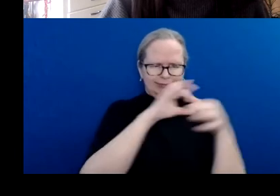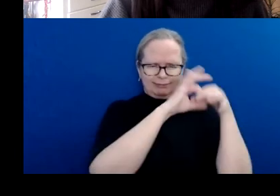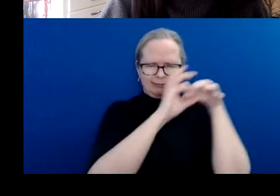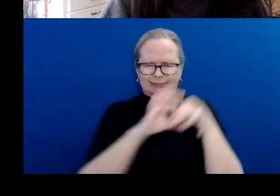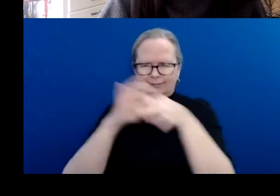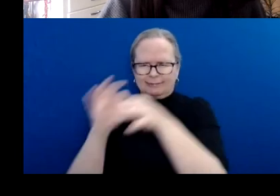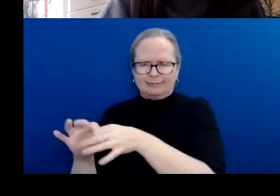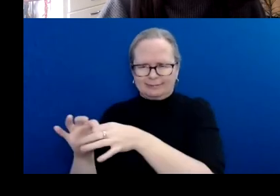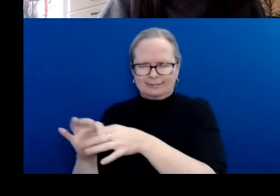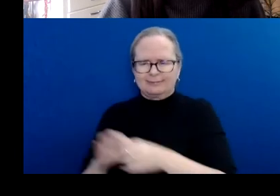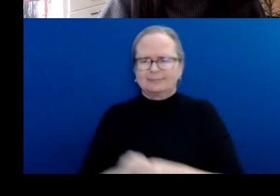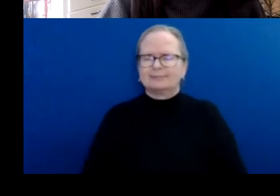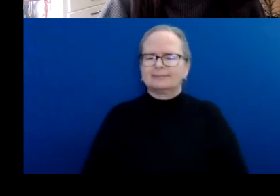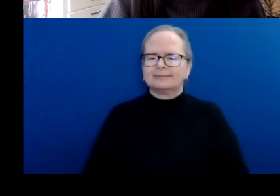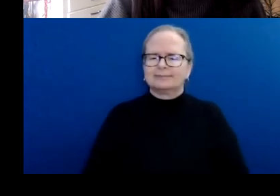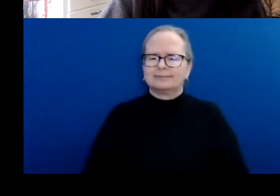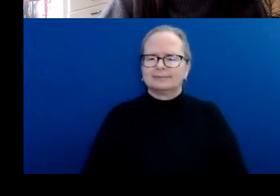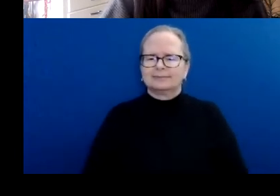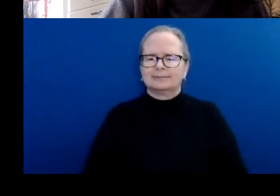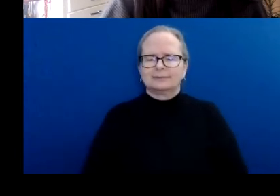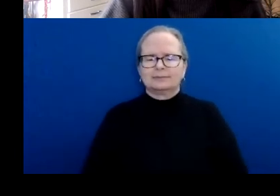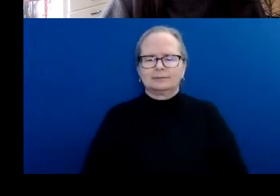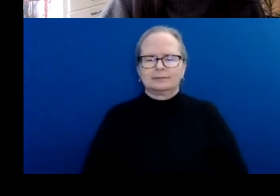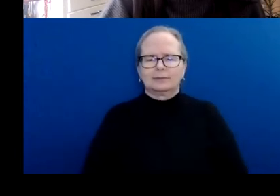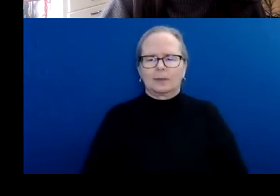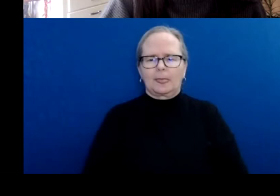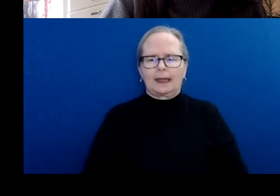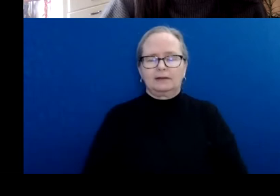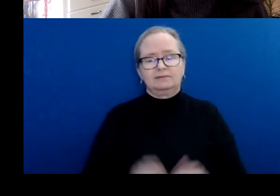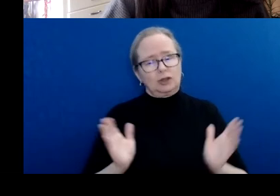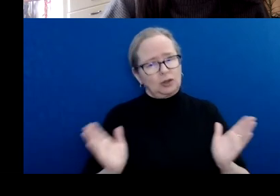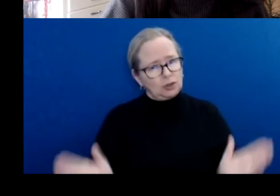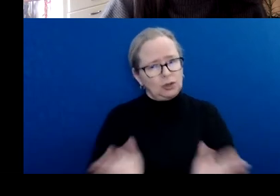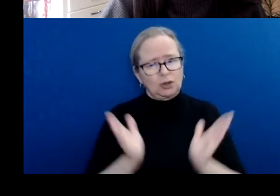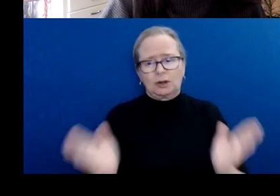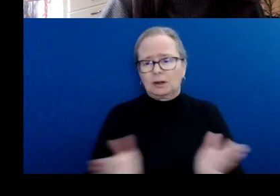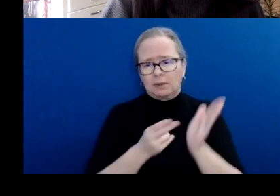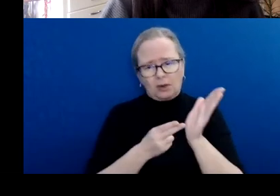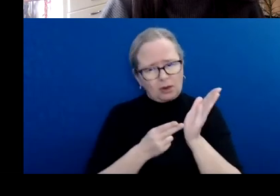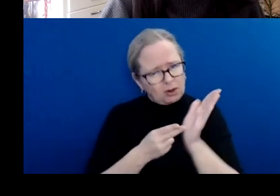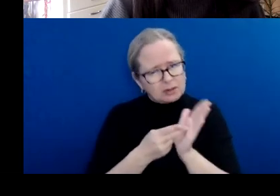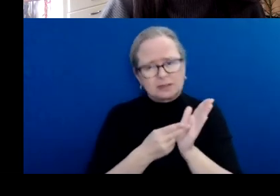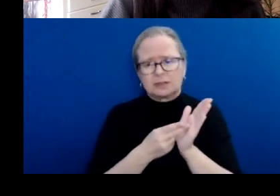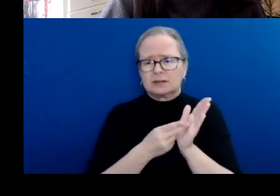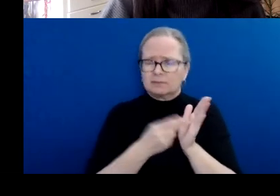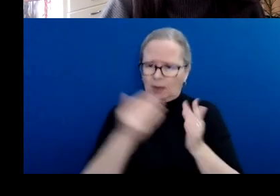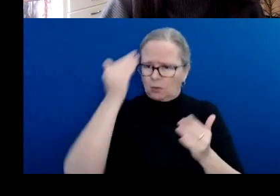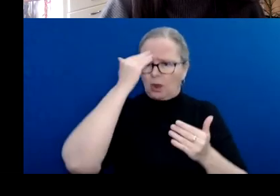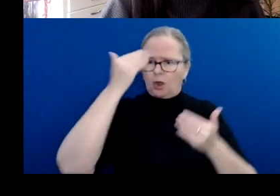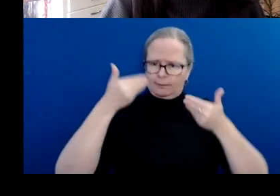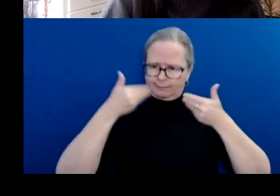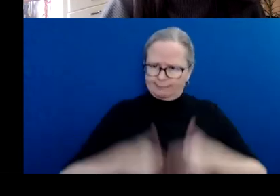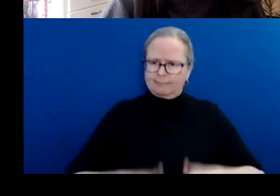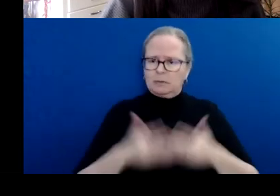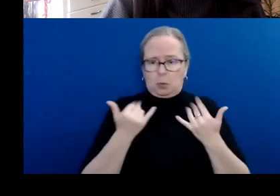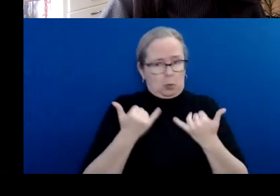You should be able to be honest and show an awareness of where you are in your practice and career and what growth or success mean for